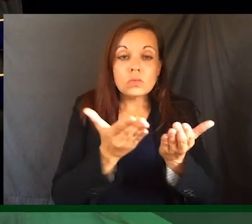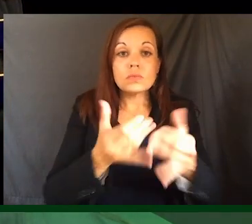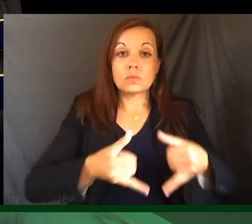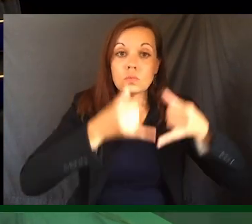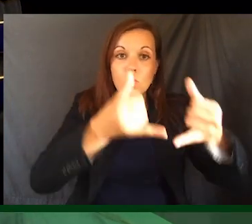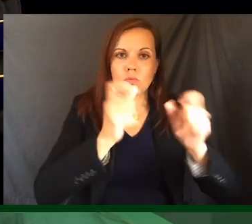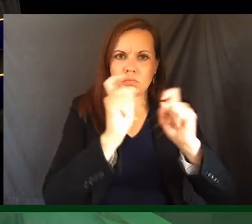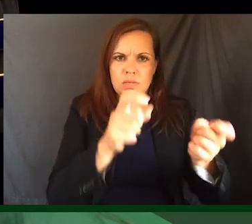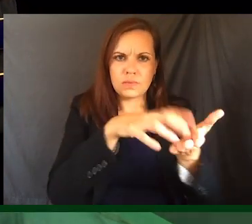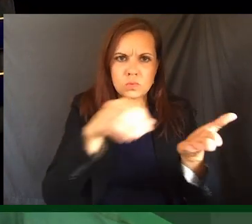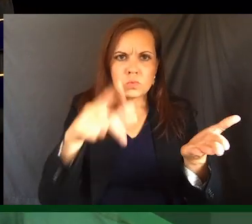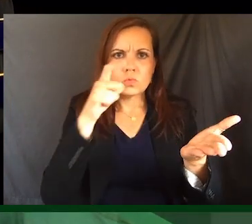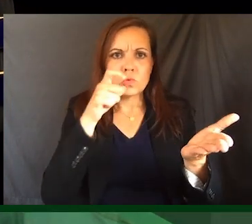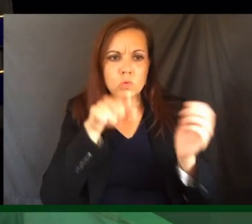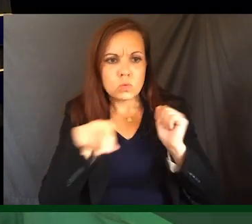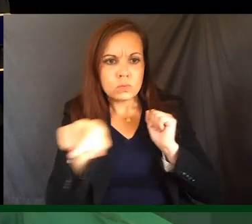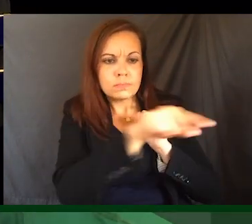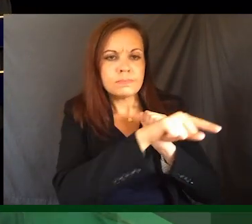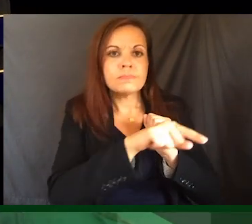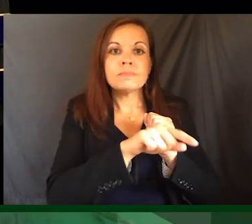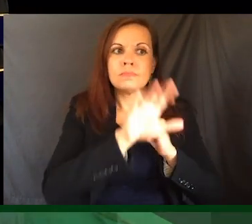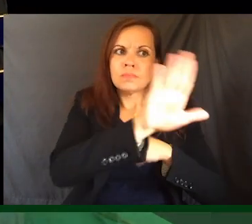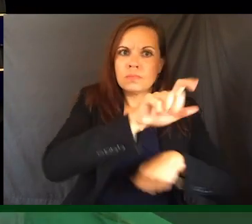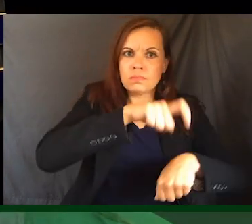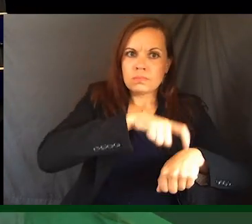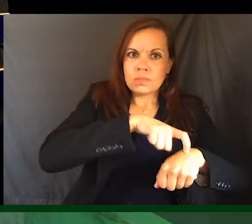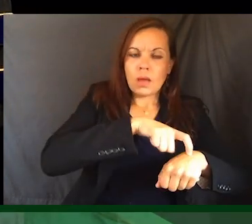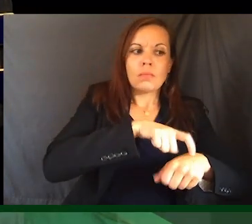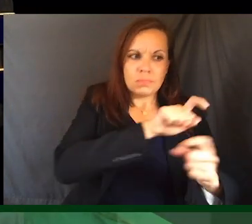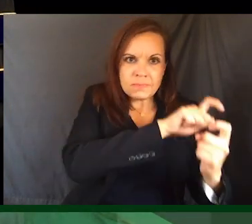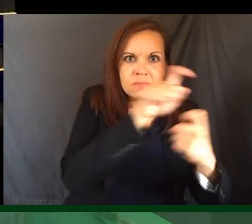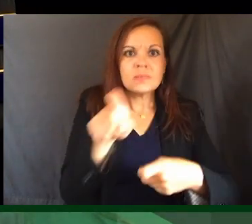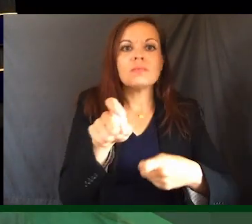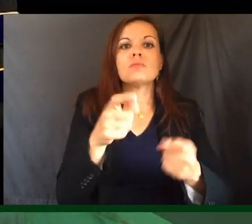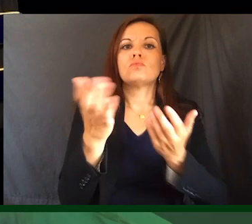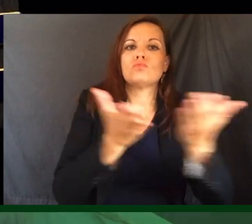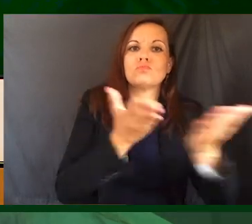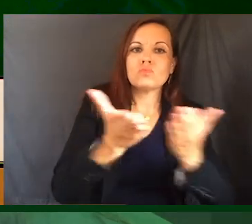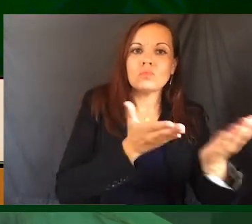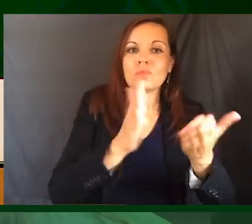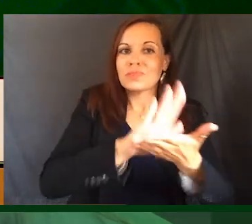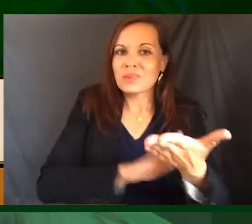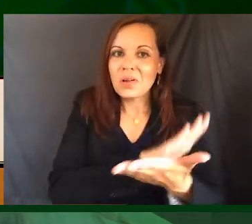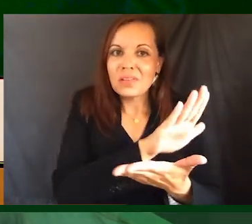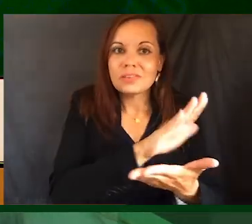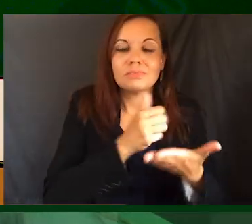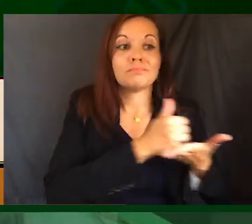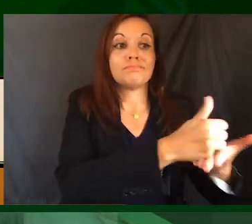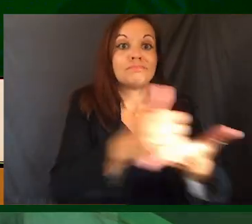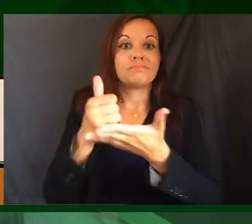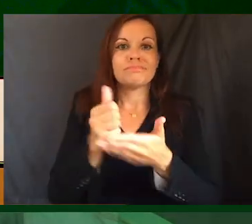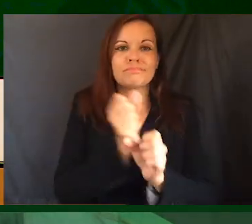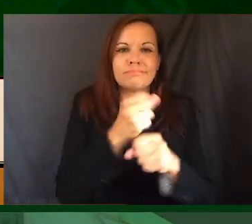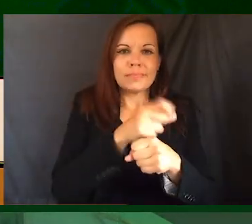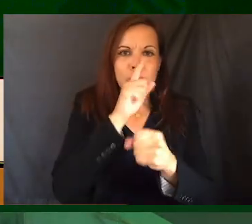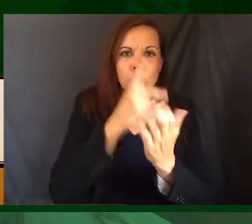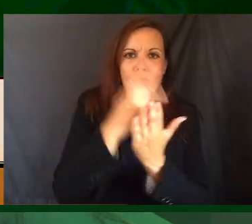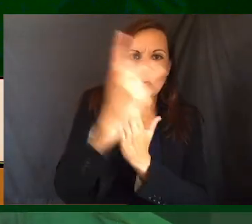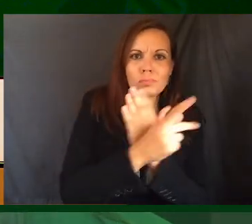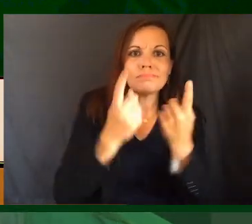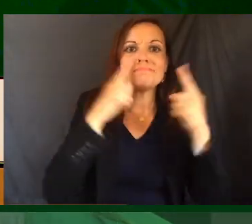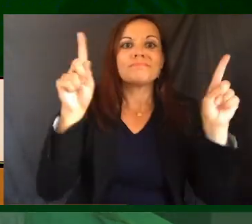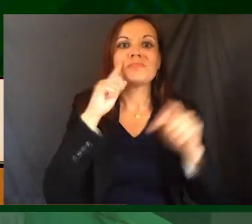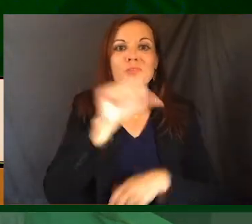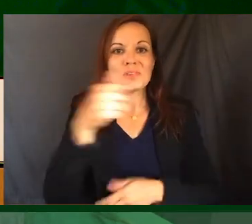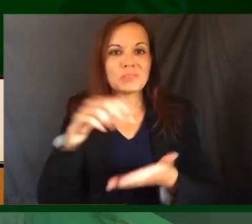who have dedicated an extraordinary part of their time at Green River in service to the college and to help ensure successful programs for their